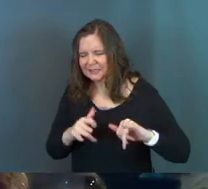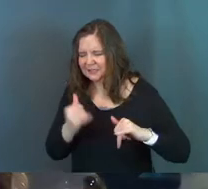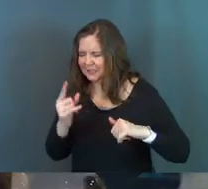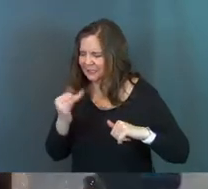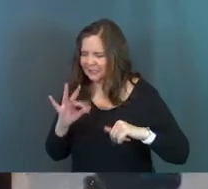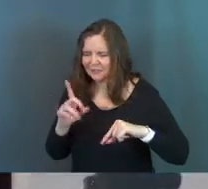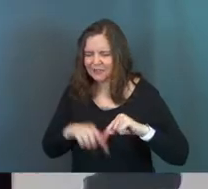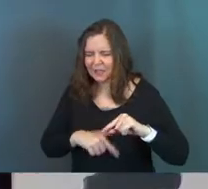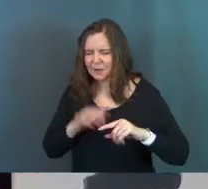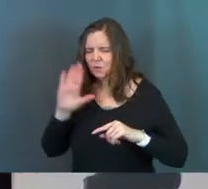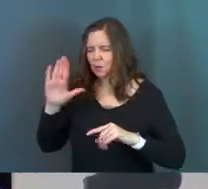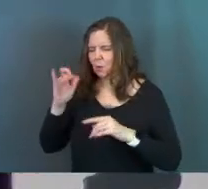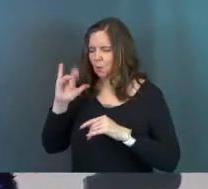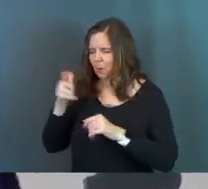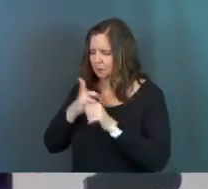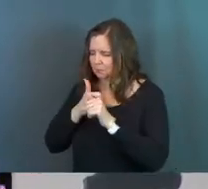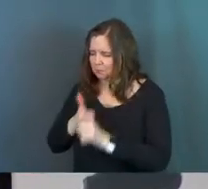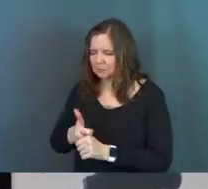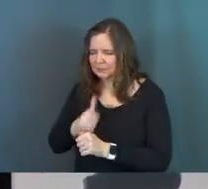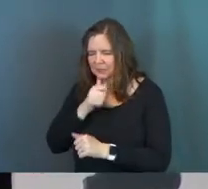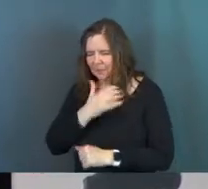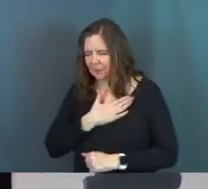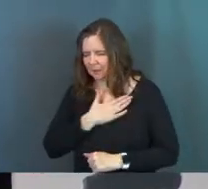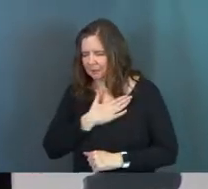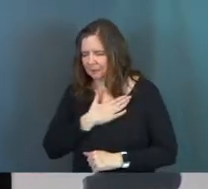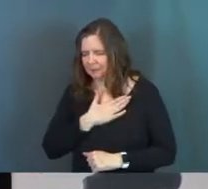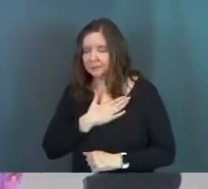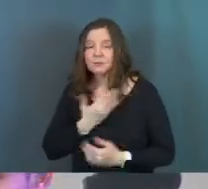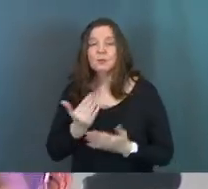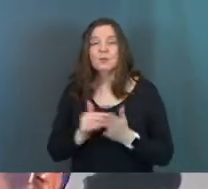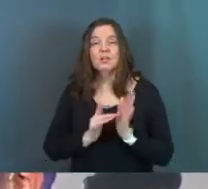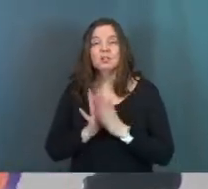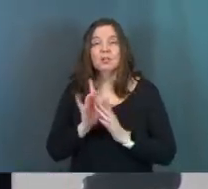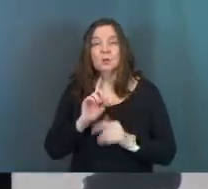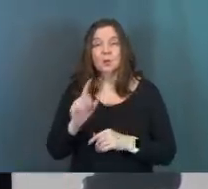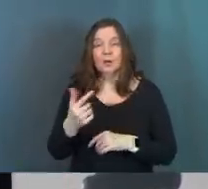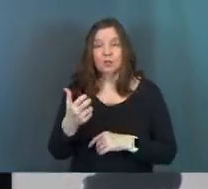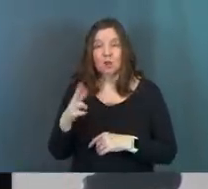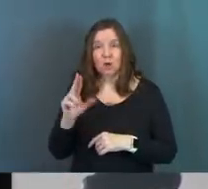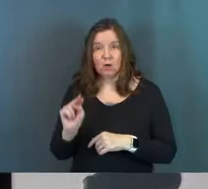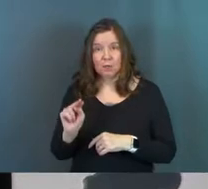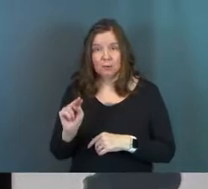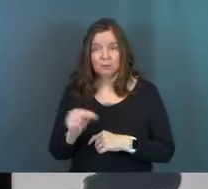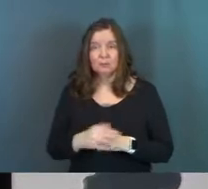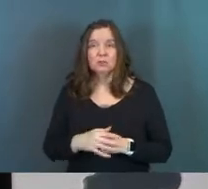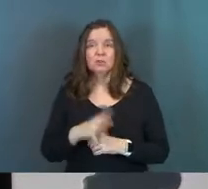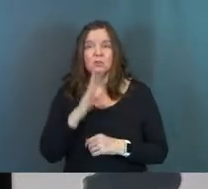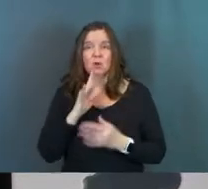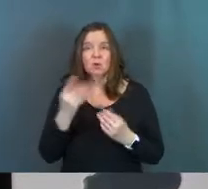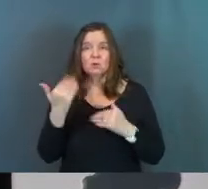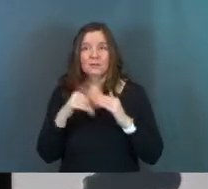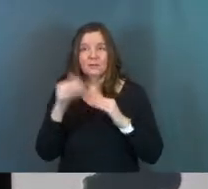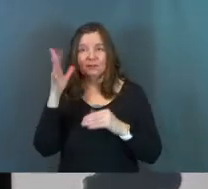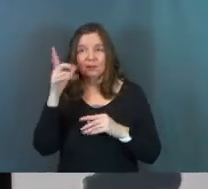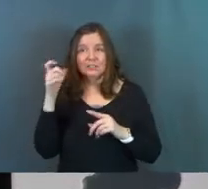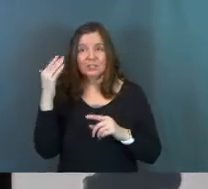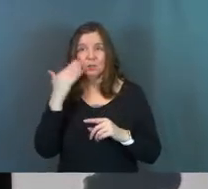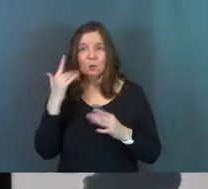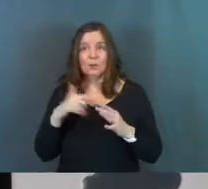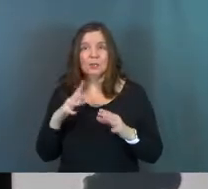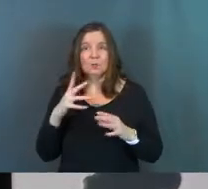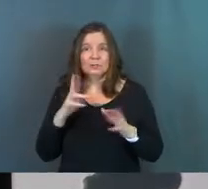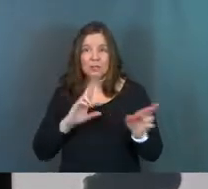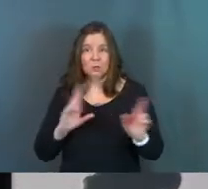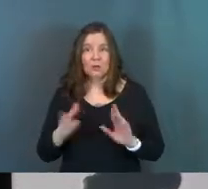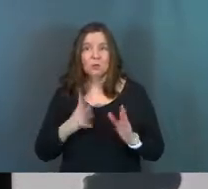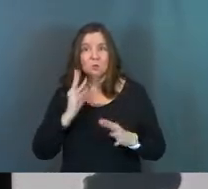will to be done, not mine. Again, Jesus went to the garden to talk to his heavenly Father because he knew what he